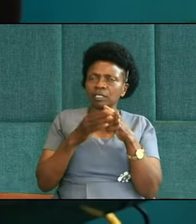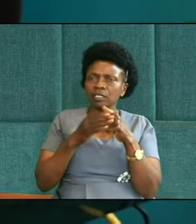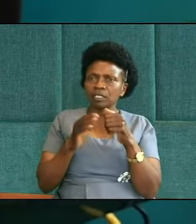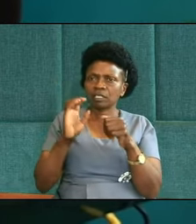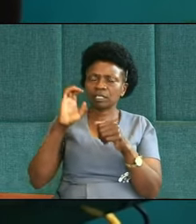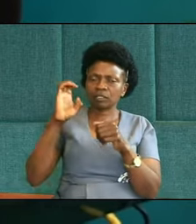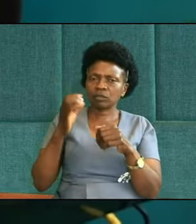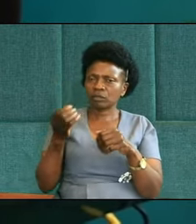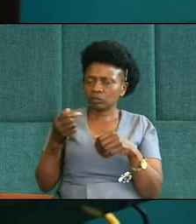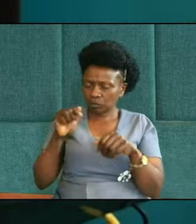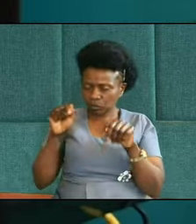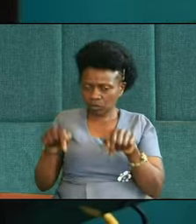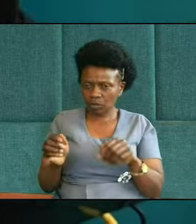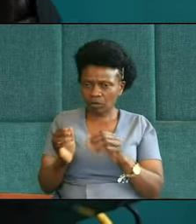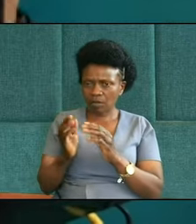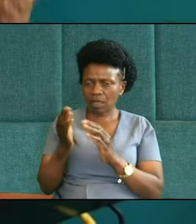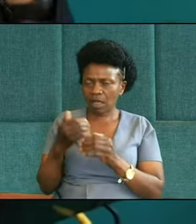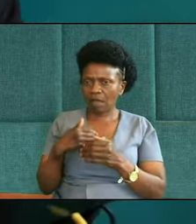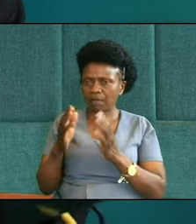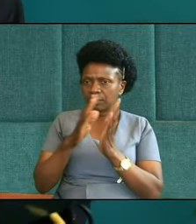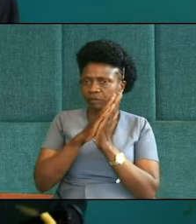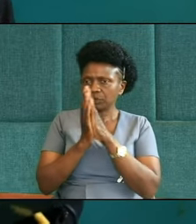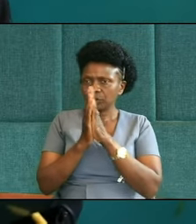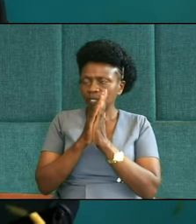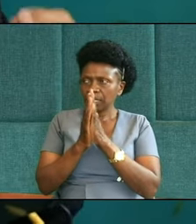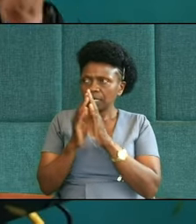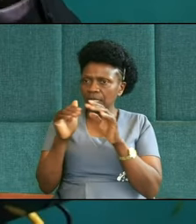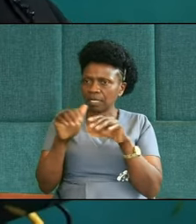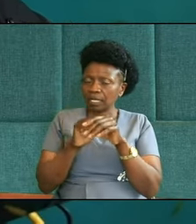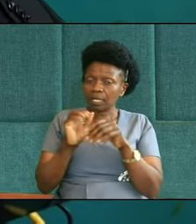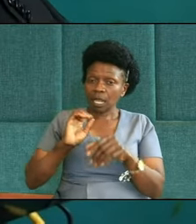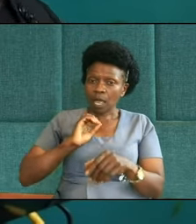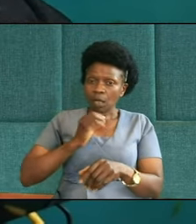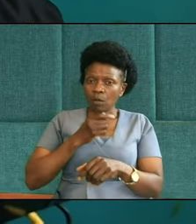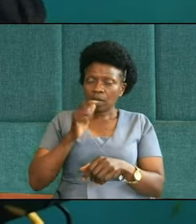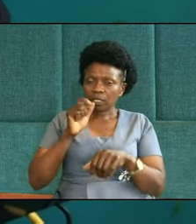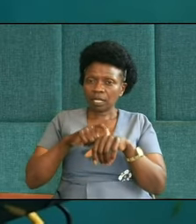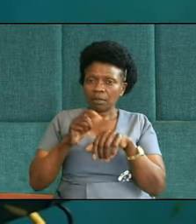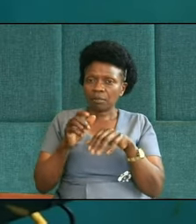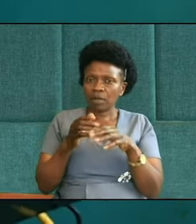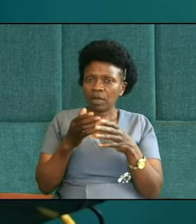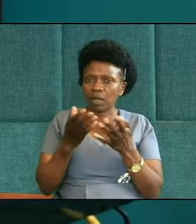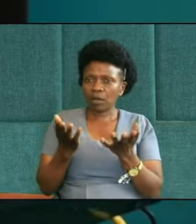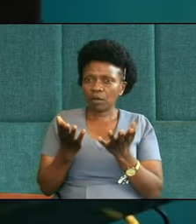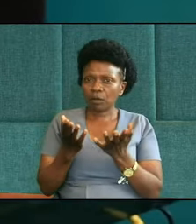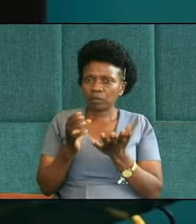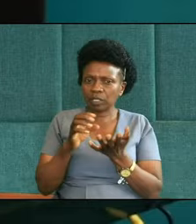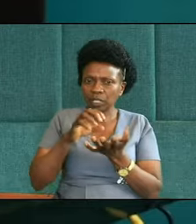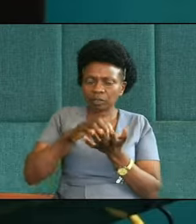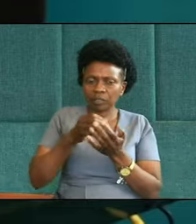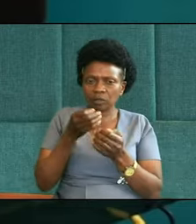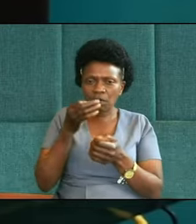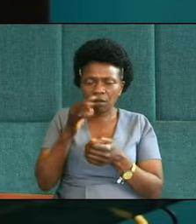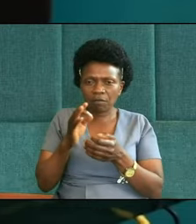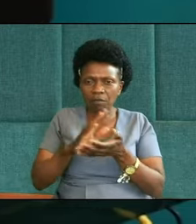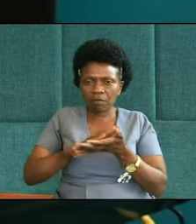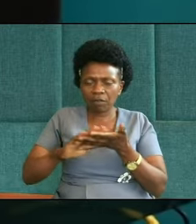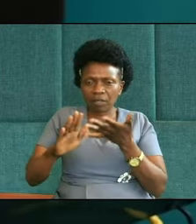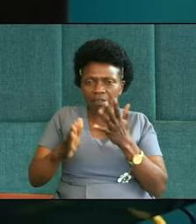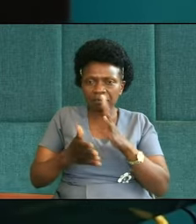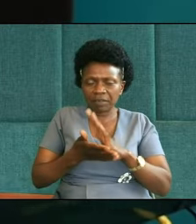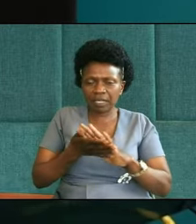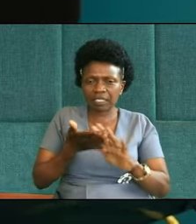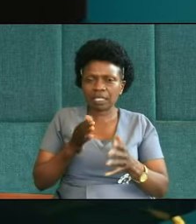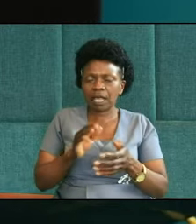story that perhaps will illustrate in real time how this whole aspect of forgiveness happens.